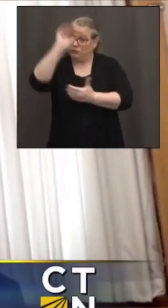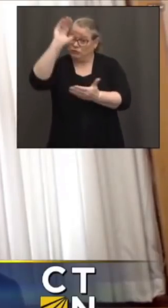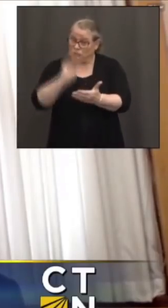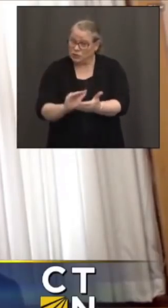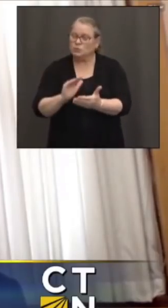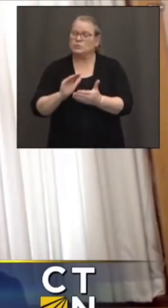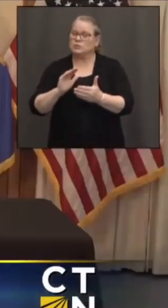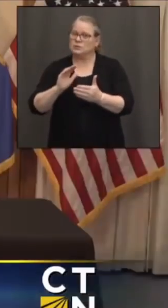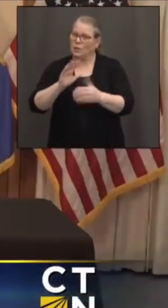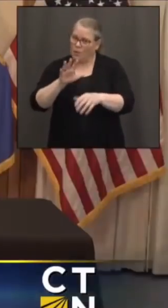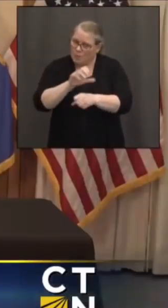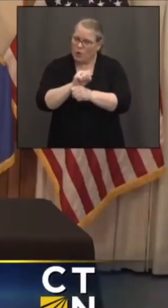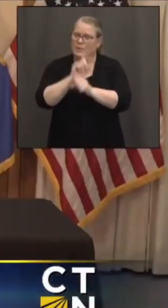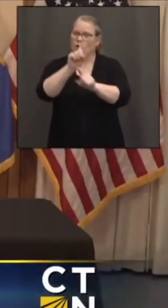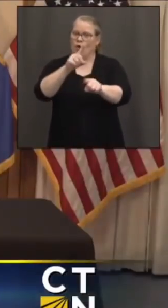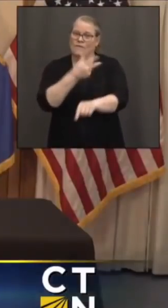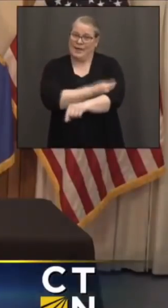vaccinated.